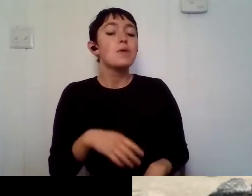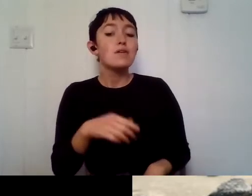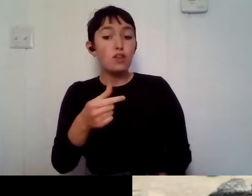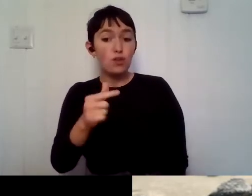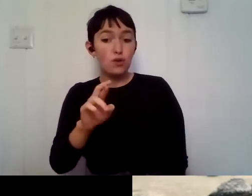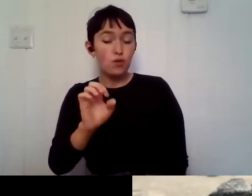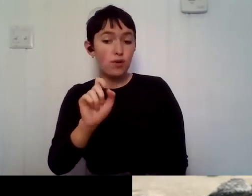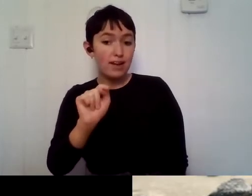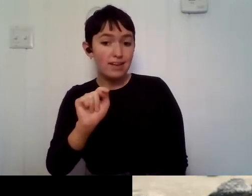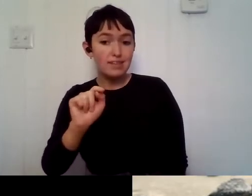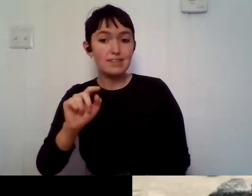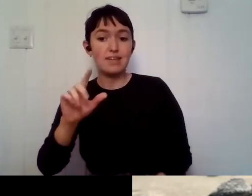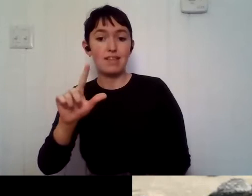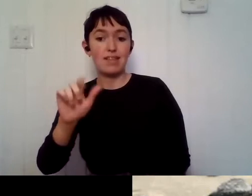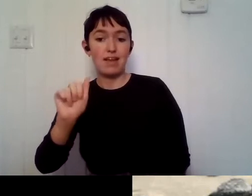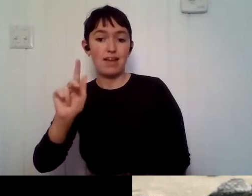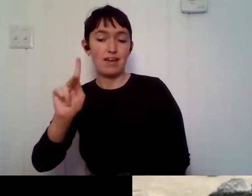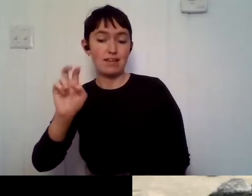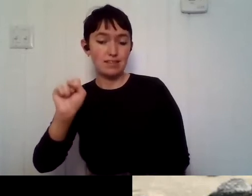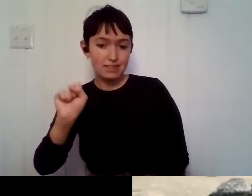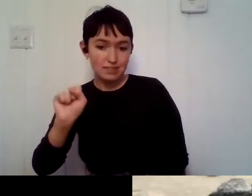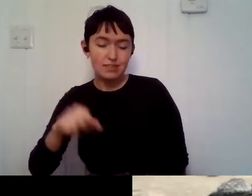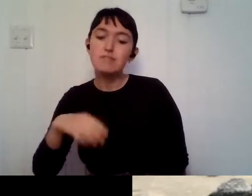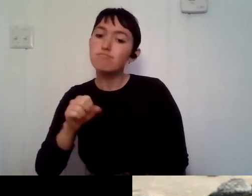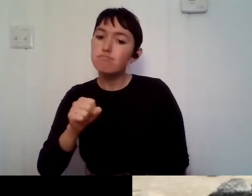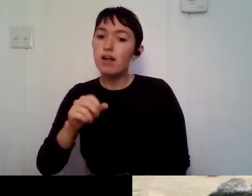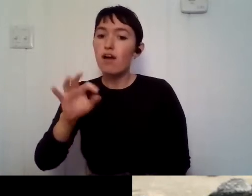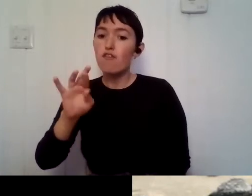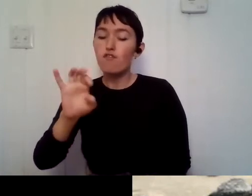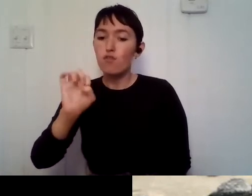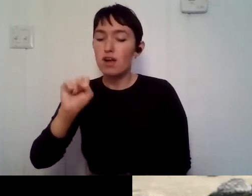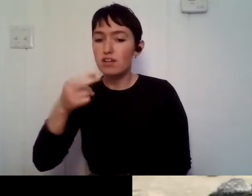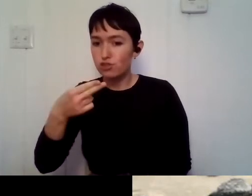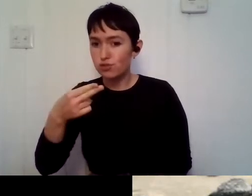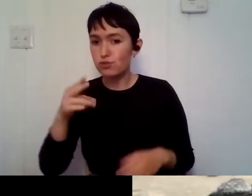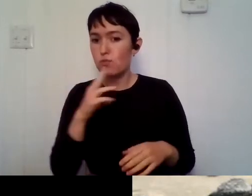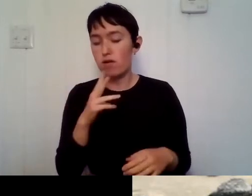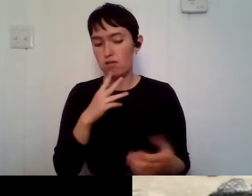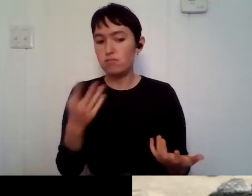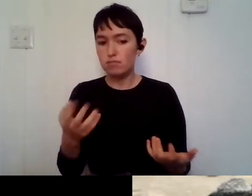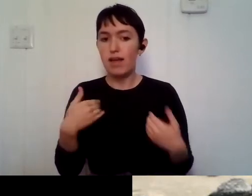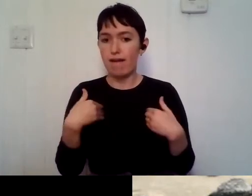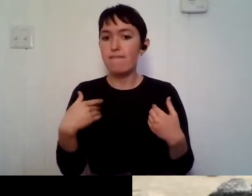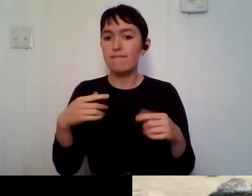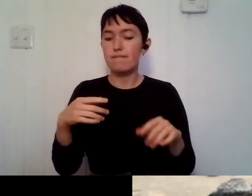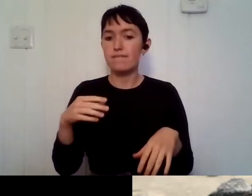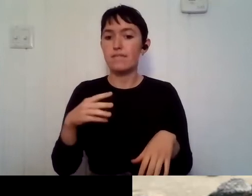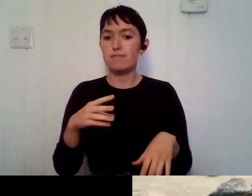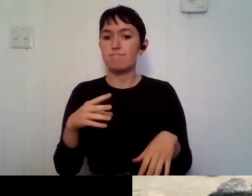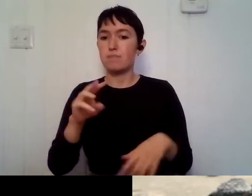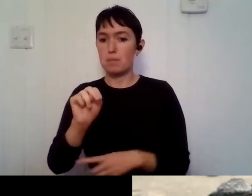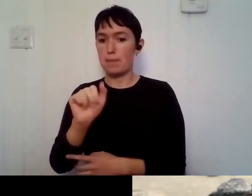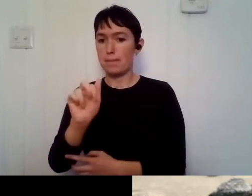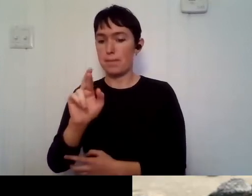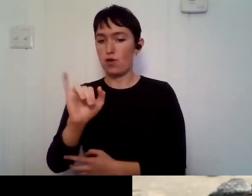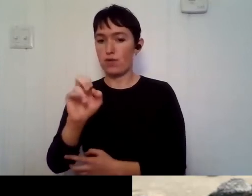they are like freshwater, they have a lot of marine impacts from boats coming in, but also there's some invasive species,